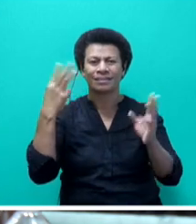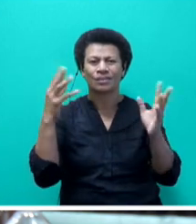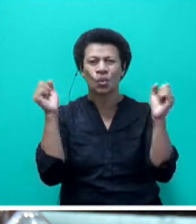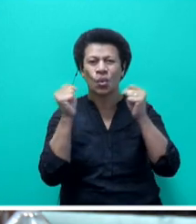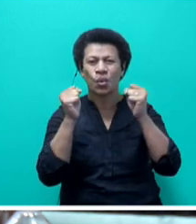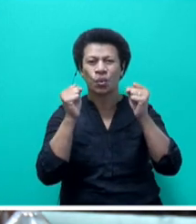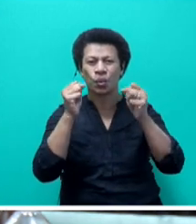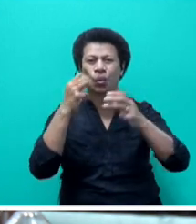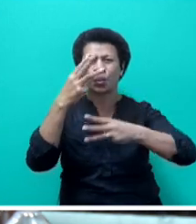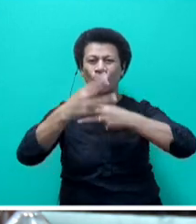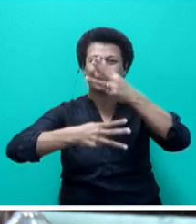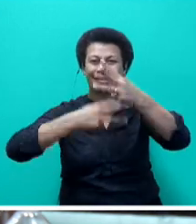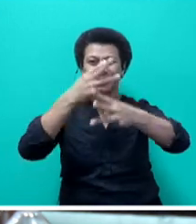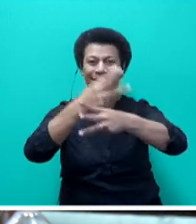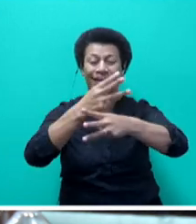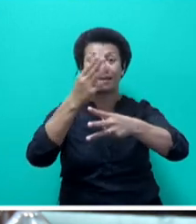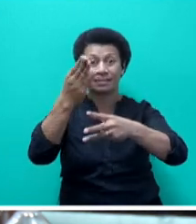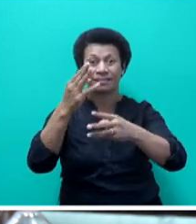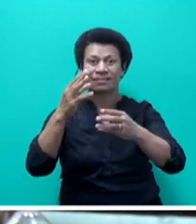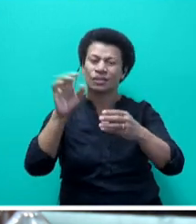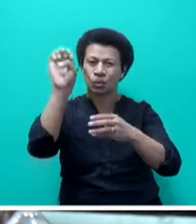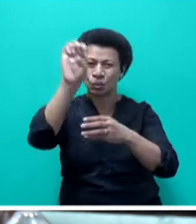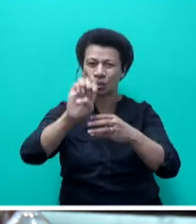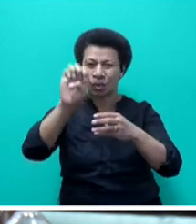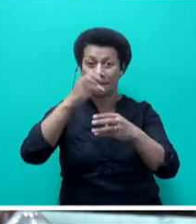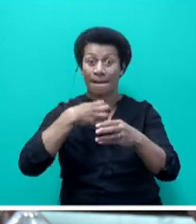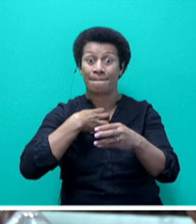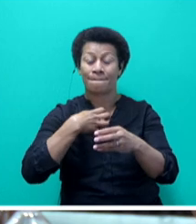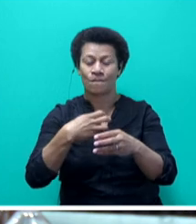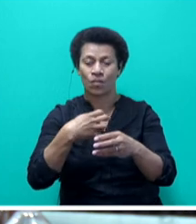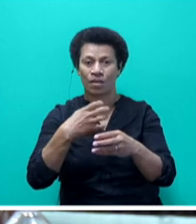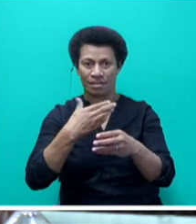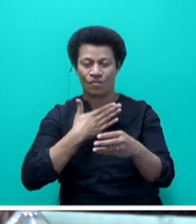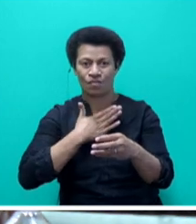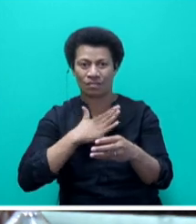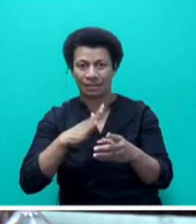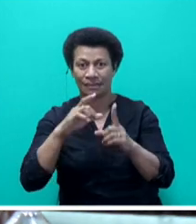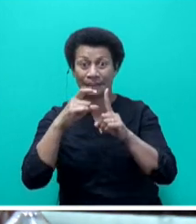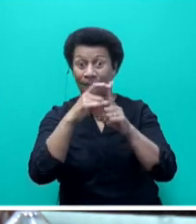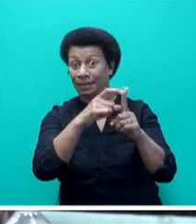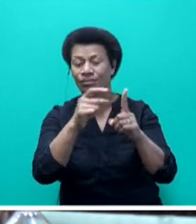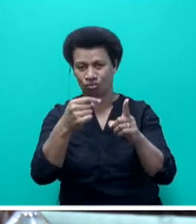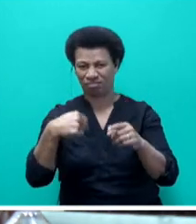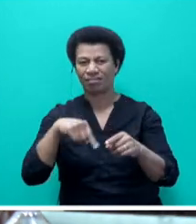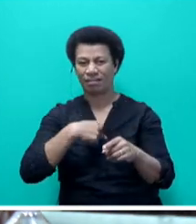Europe, USA, Canada, et cetera. There's more demand for energy, so the price traditionally goes up. There is currently,